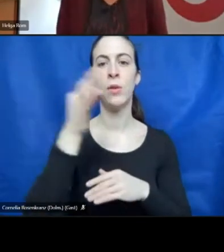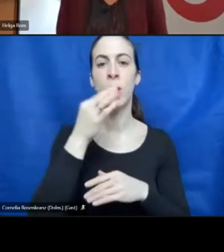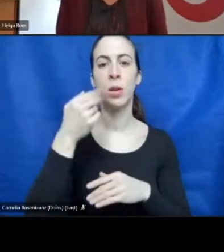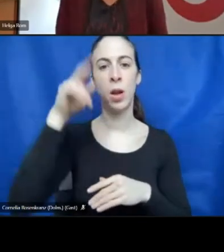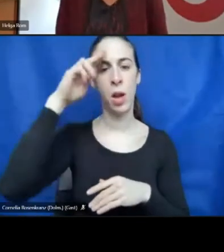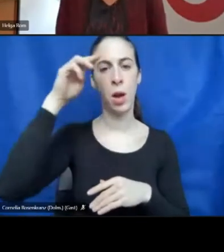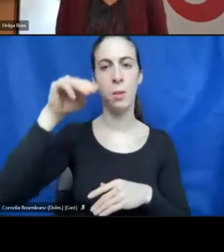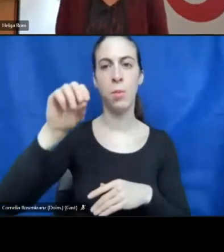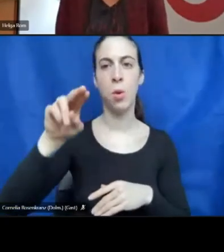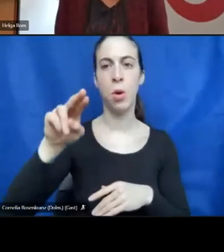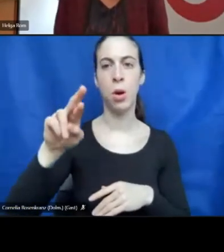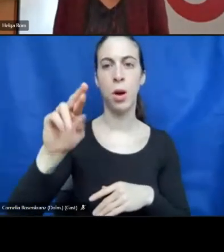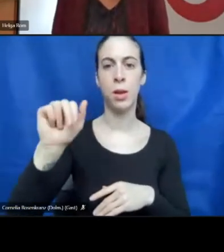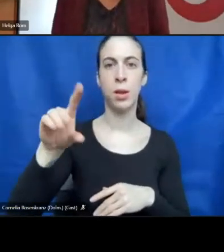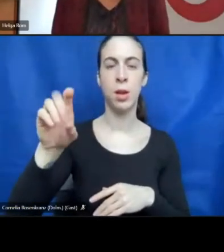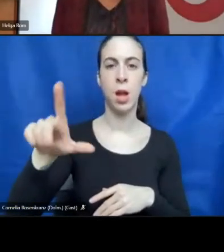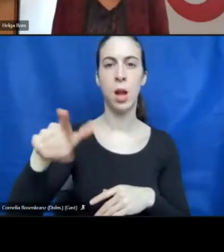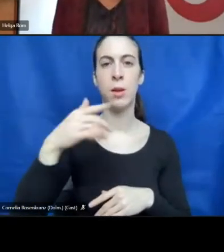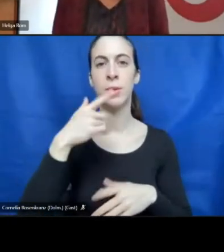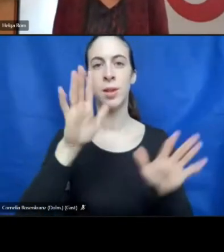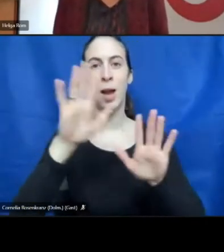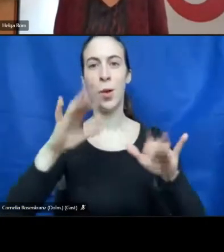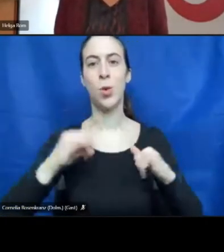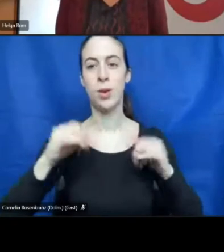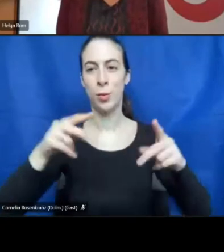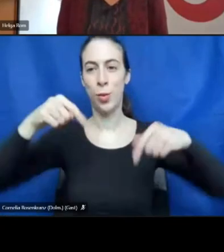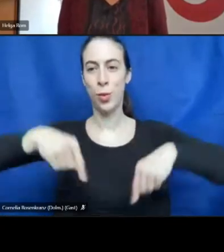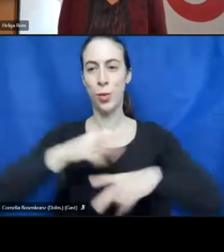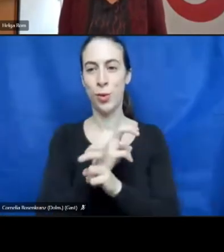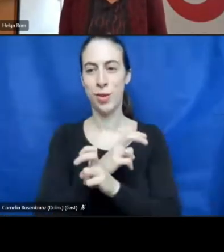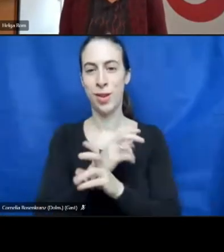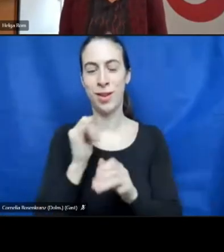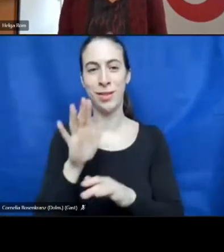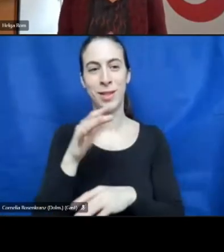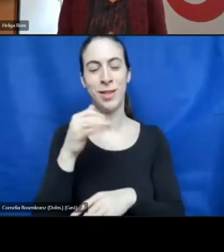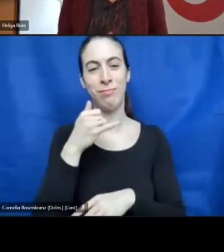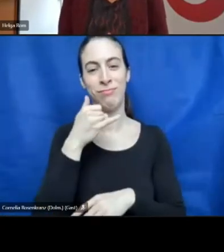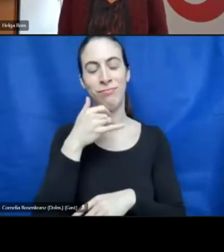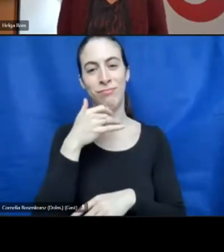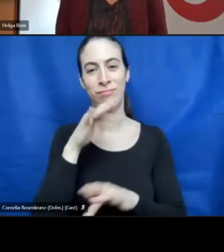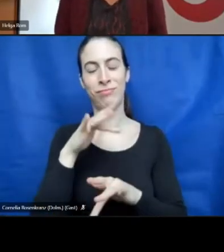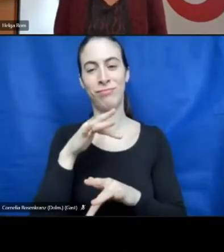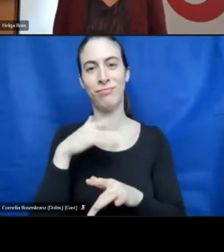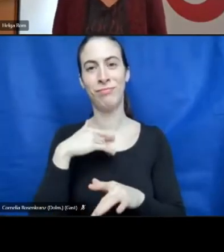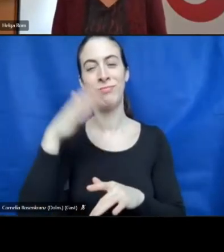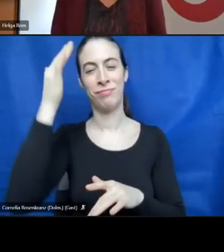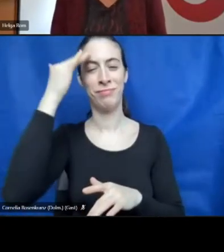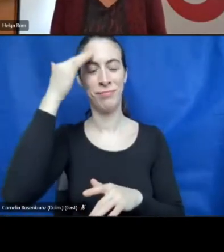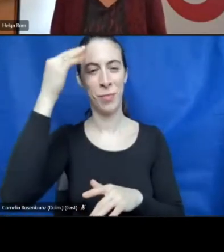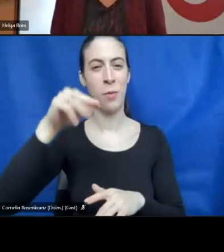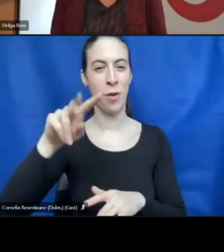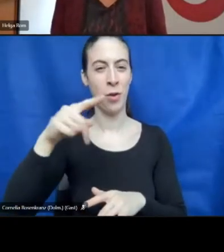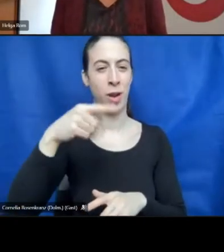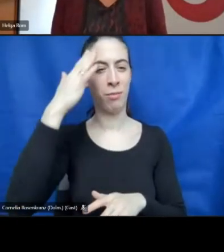Yeah. Hello from Innsbruck, Austria. Of course, I know the MBT quite well, but what I